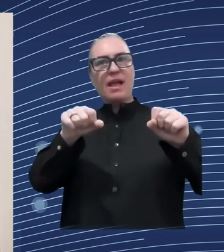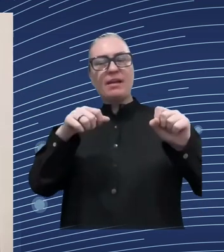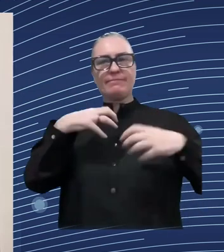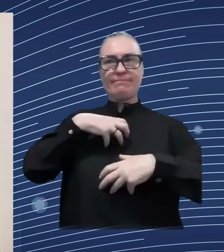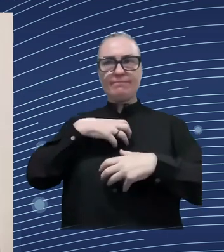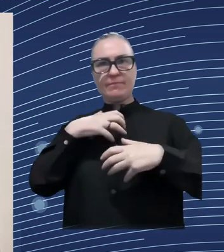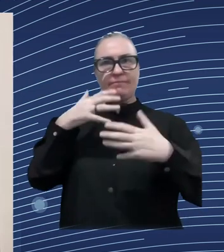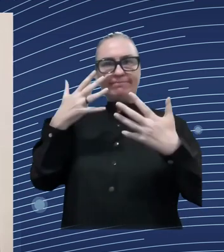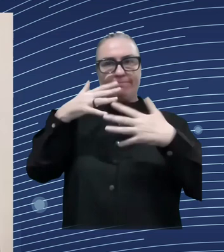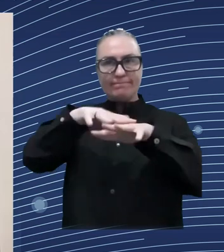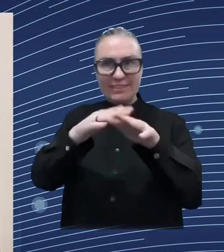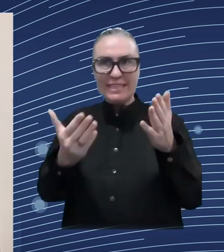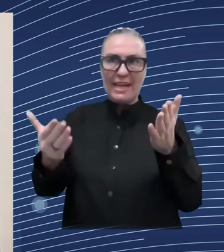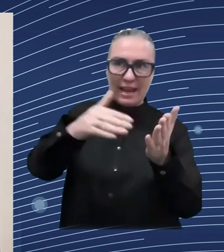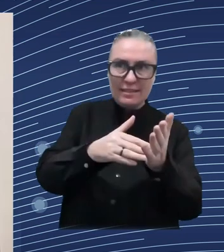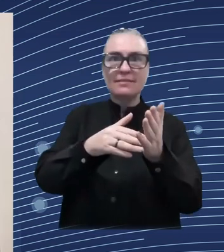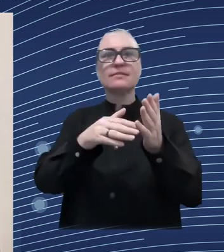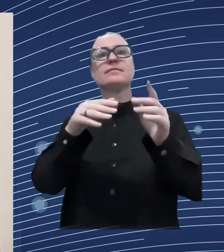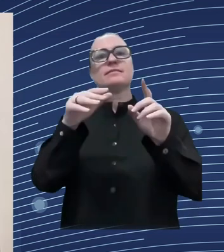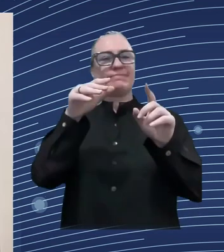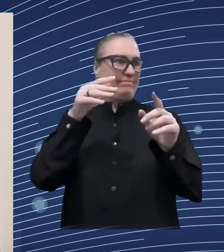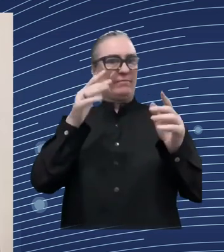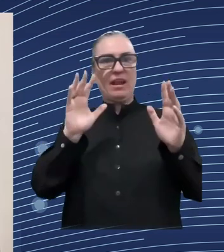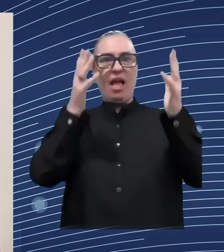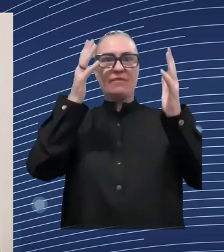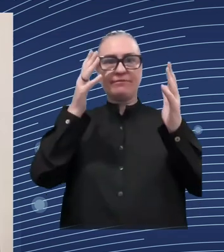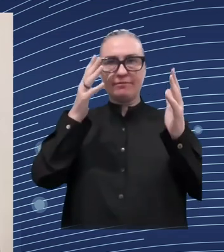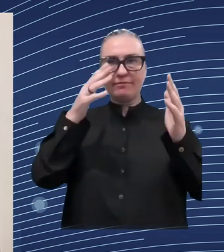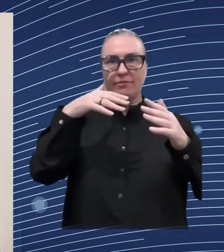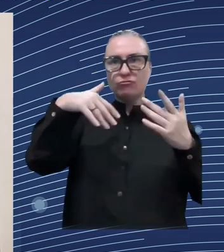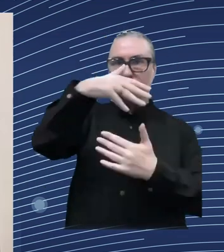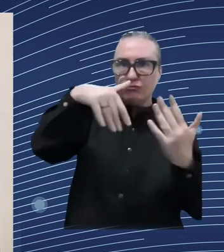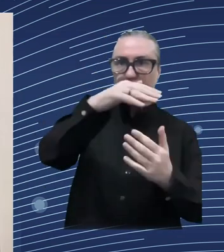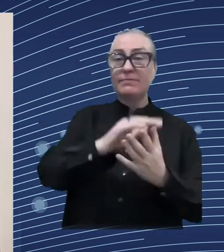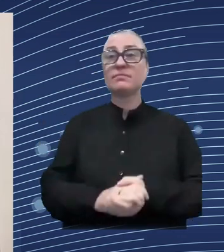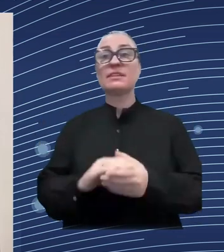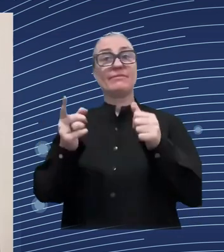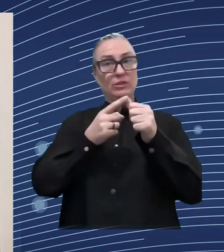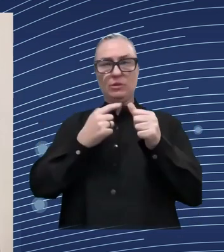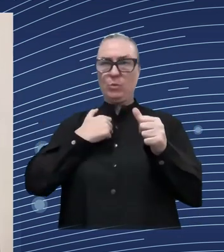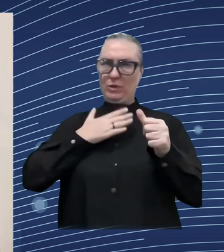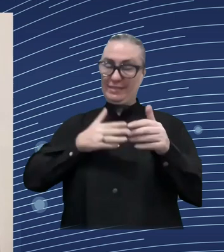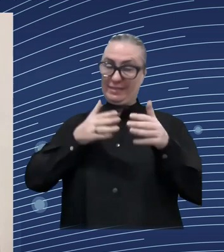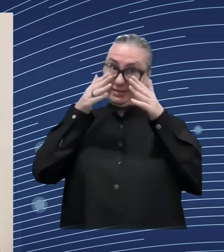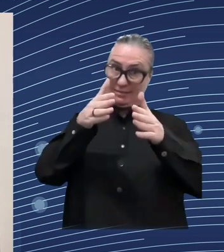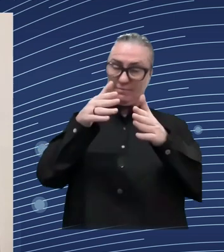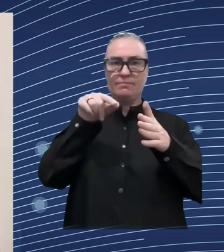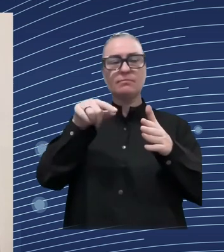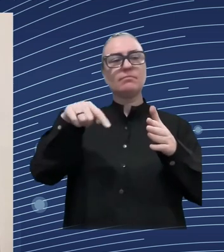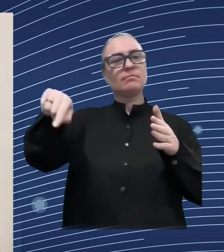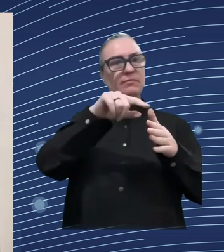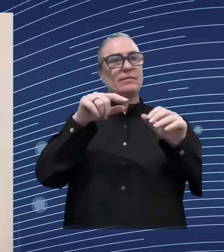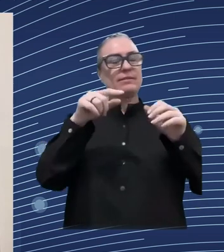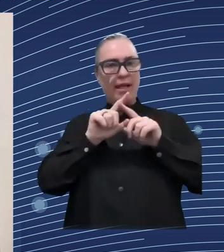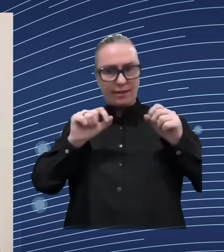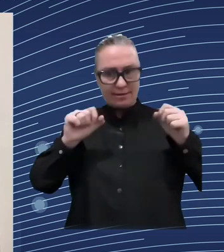for us it is essential to ensure the necessary support for individuals with disabilities unfortunately as a result of the